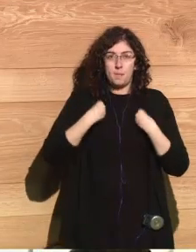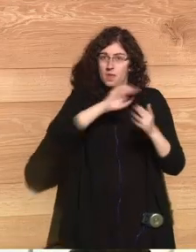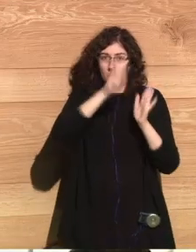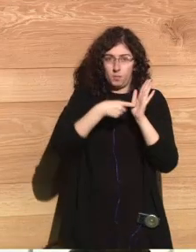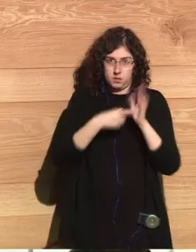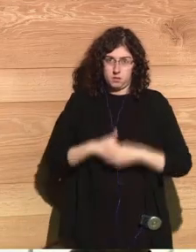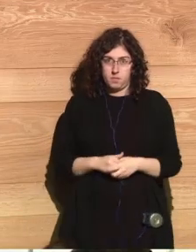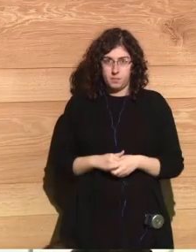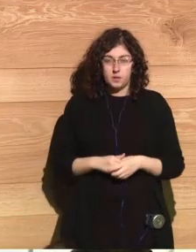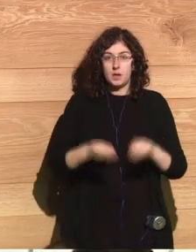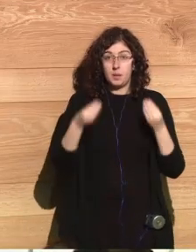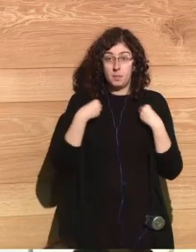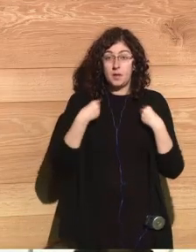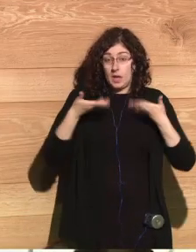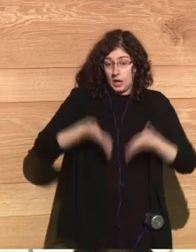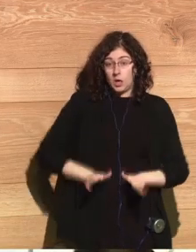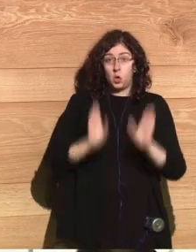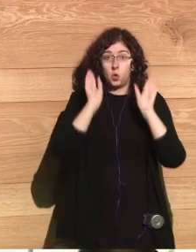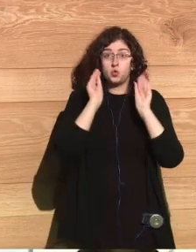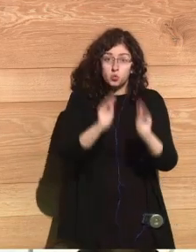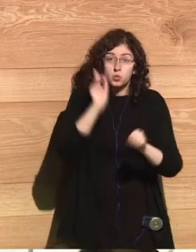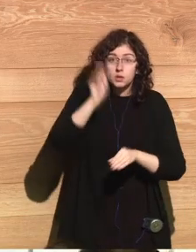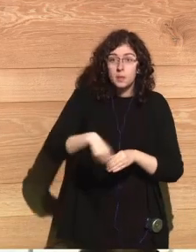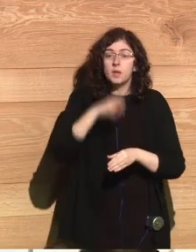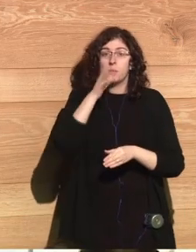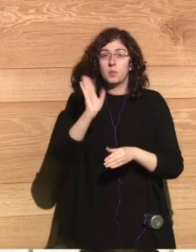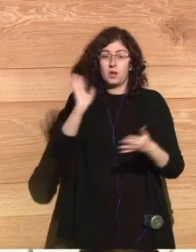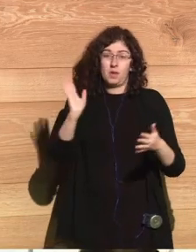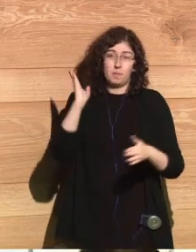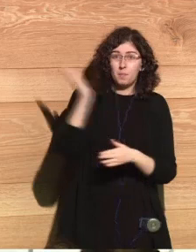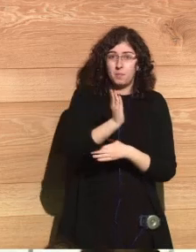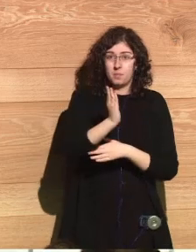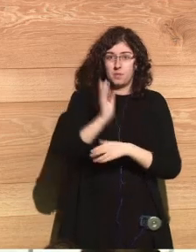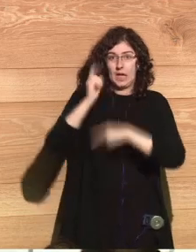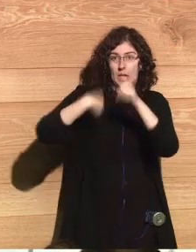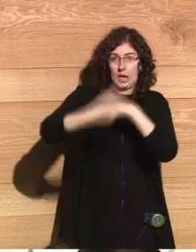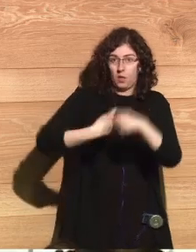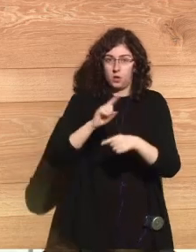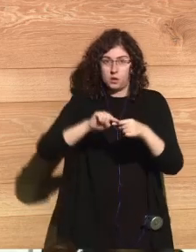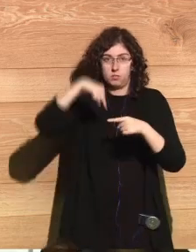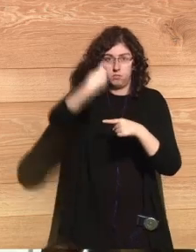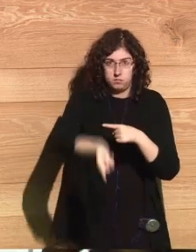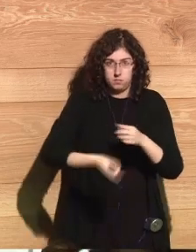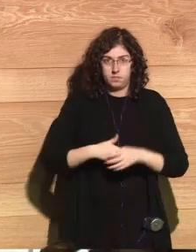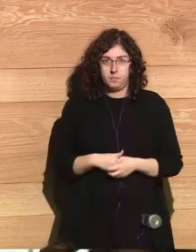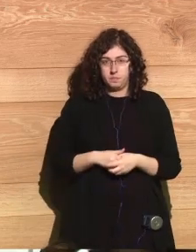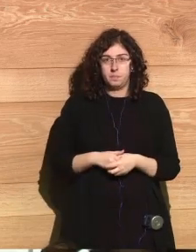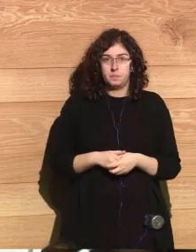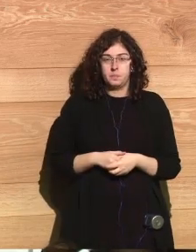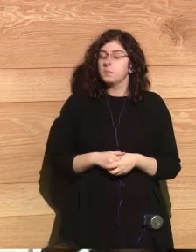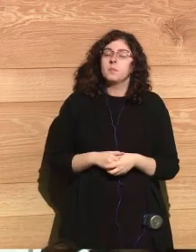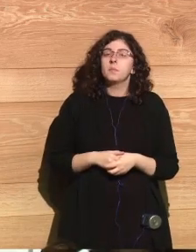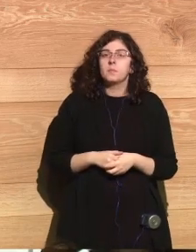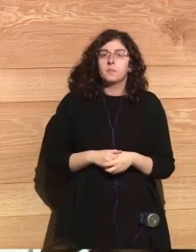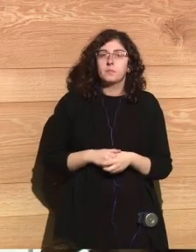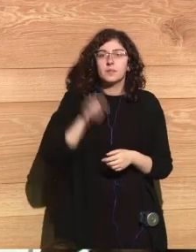suffering all along their lives. also that their sons and daughters will be